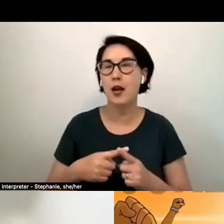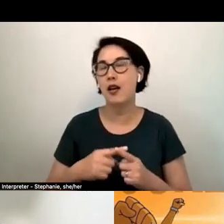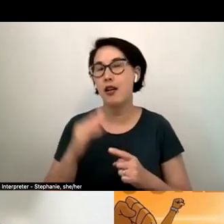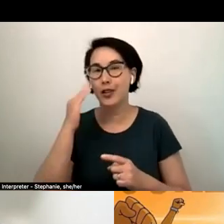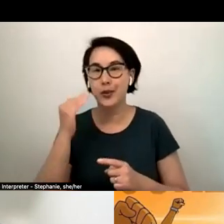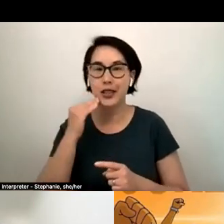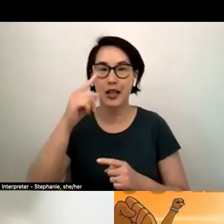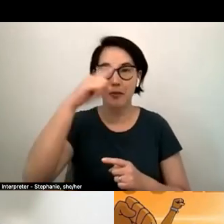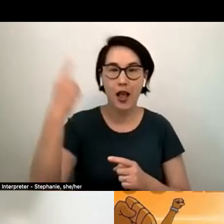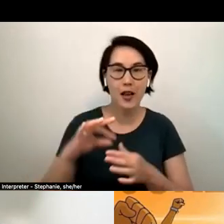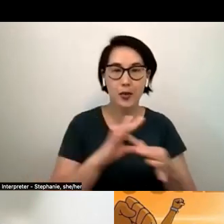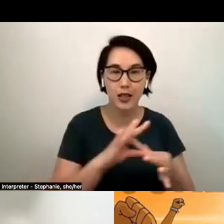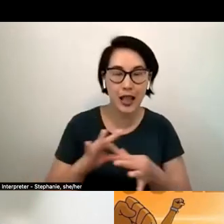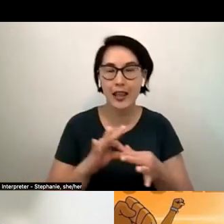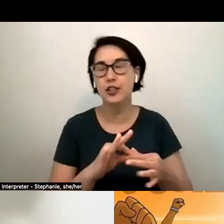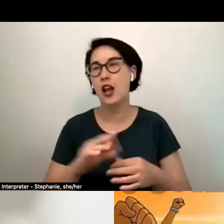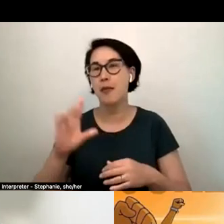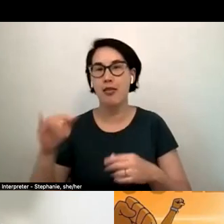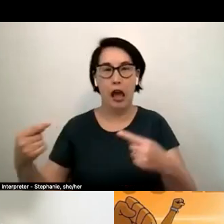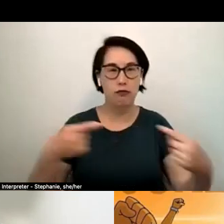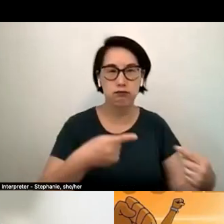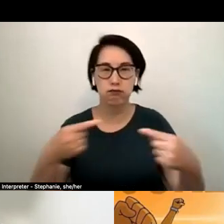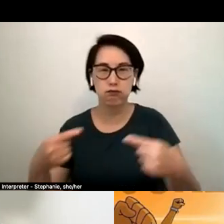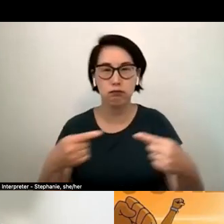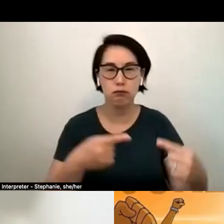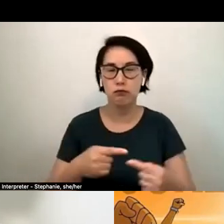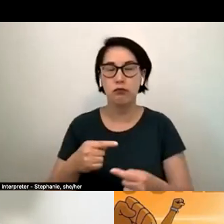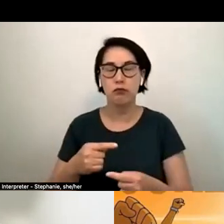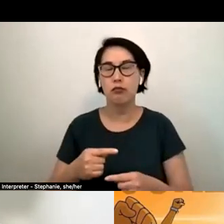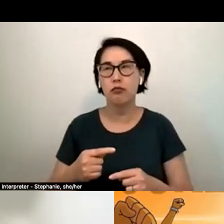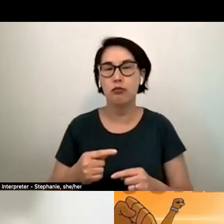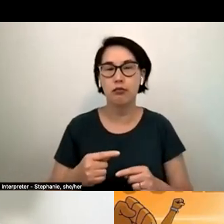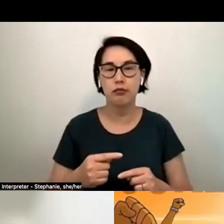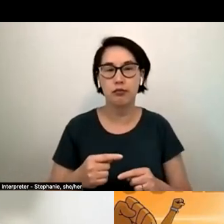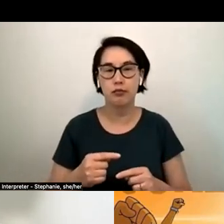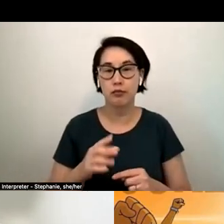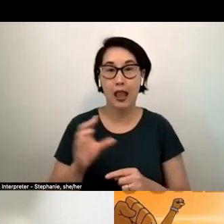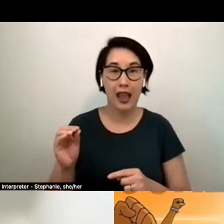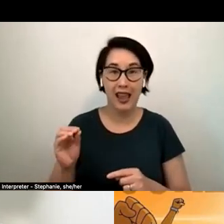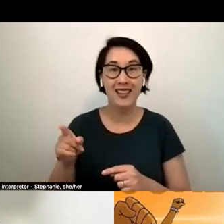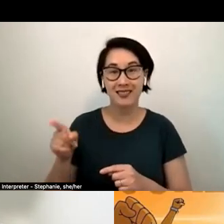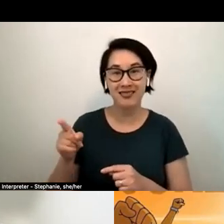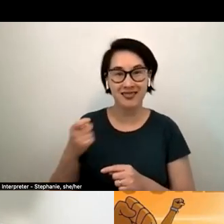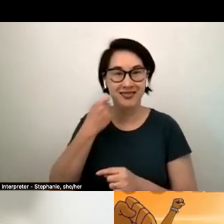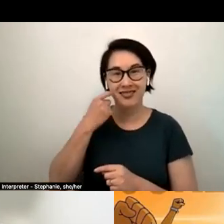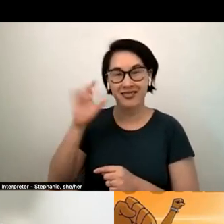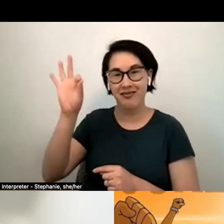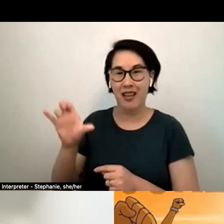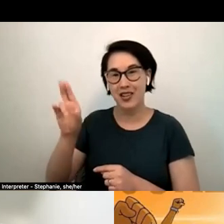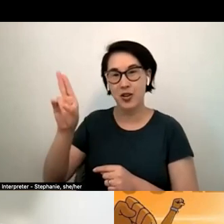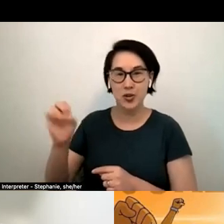korean black conflict like and what pastor q uh brought into white supremacy it's like